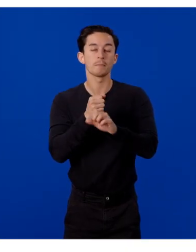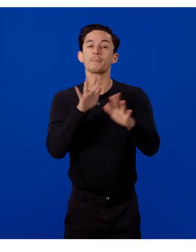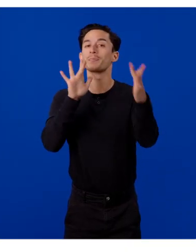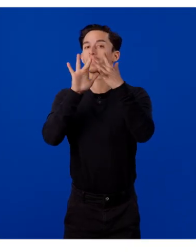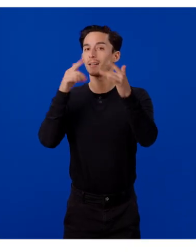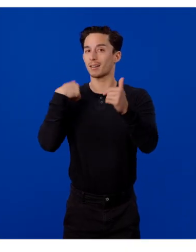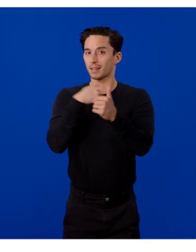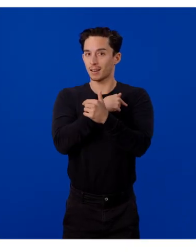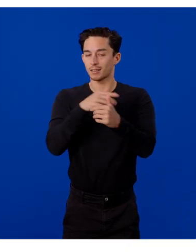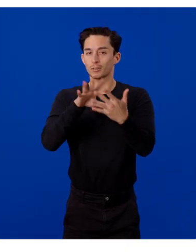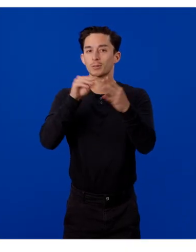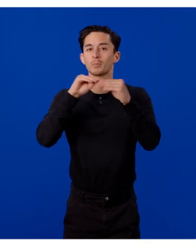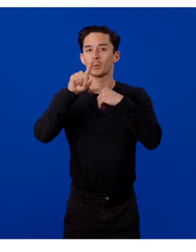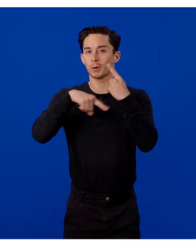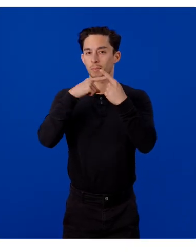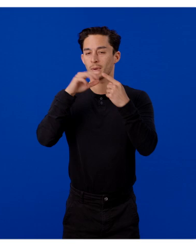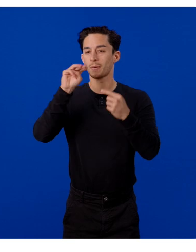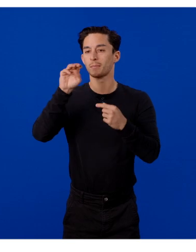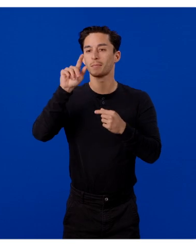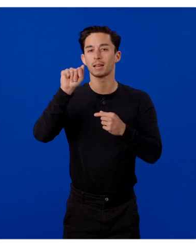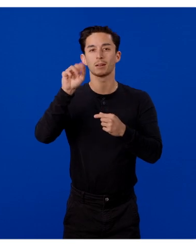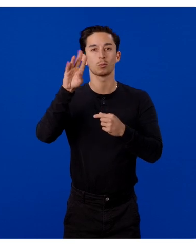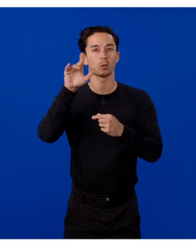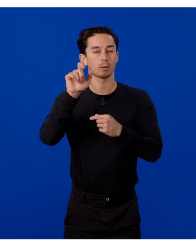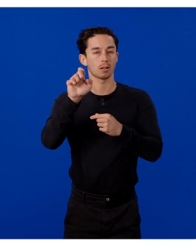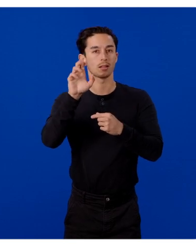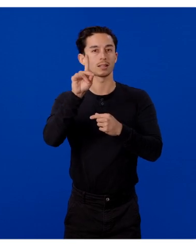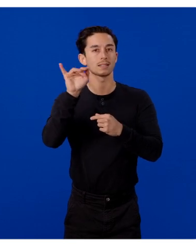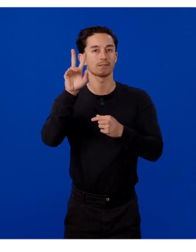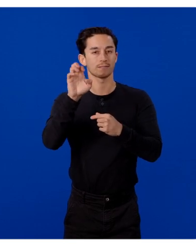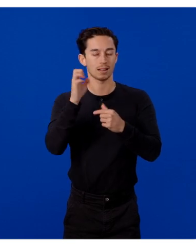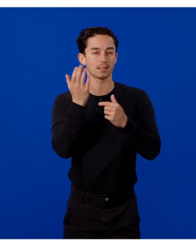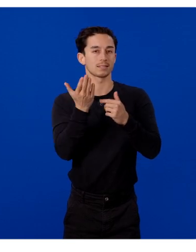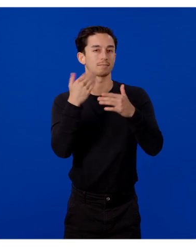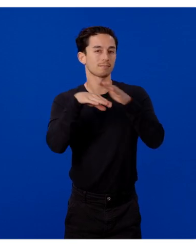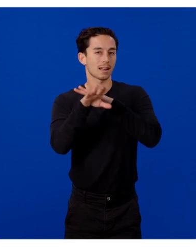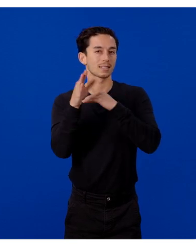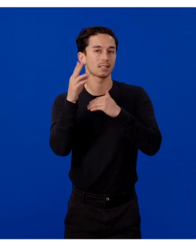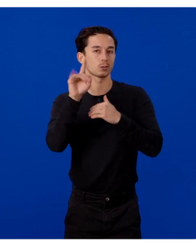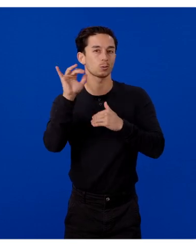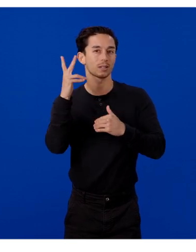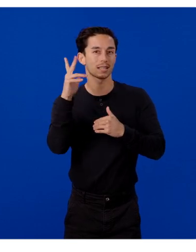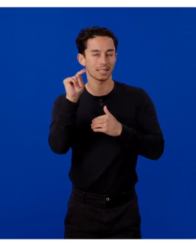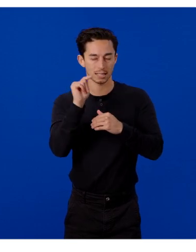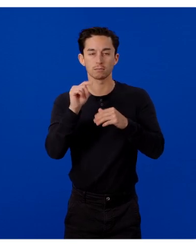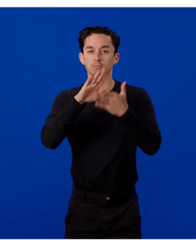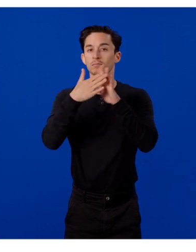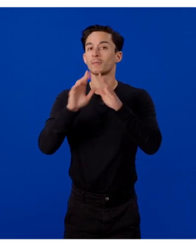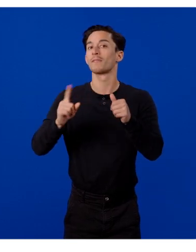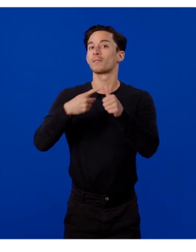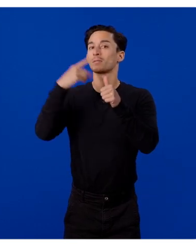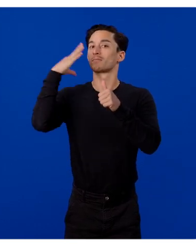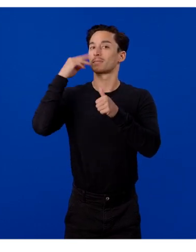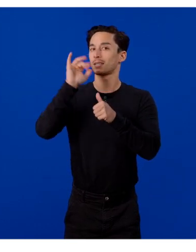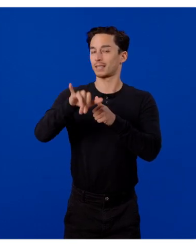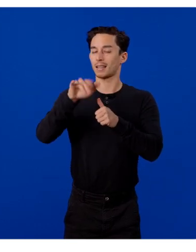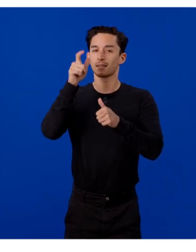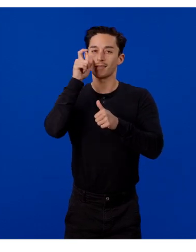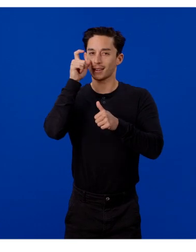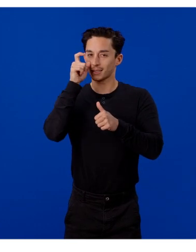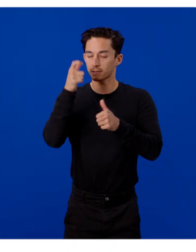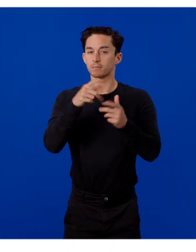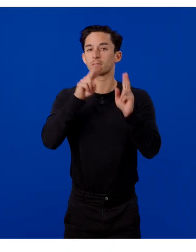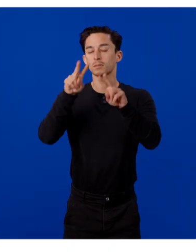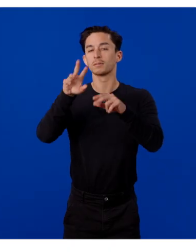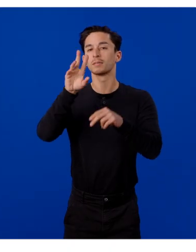learn more about the Meta Wearables Device Access Toolkit, and be among the first to explore new use cases with our AI glasses. Head over to